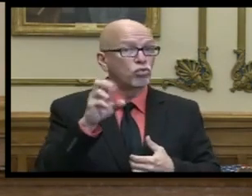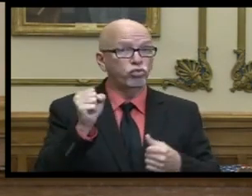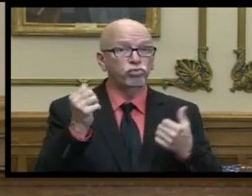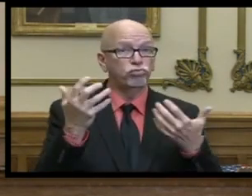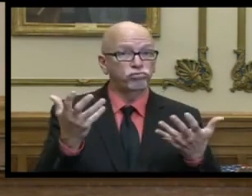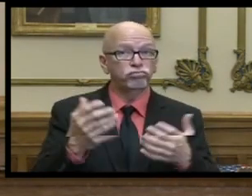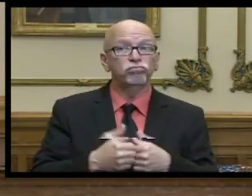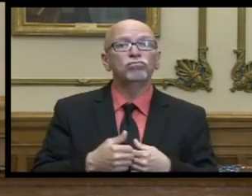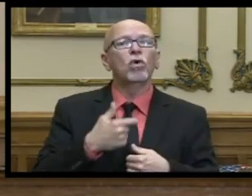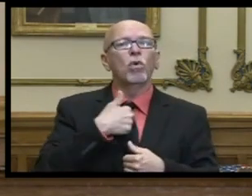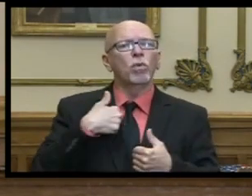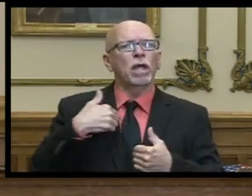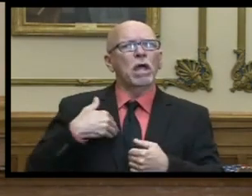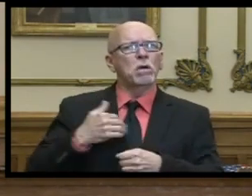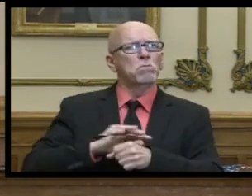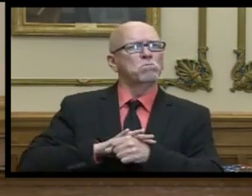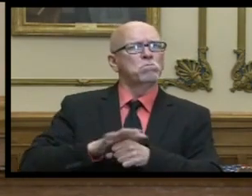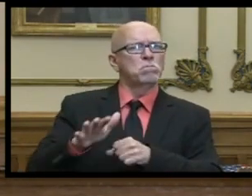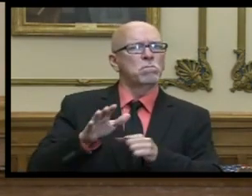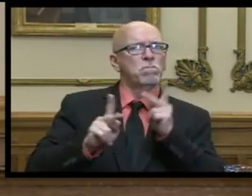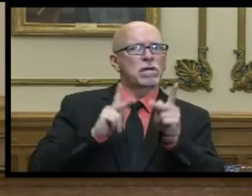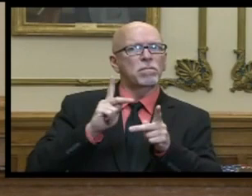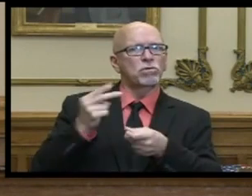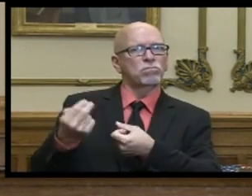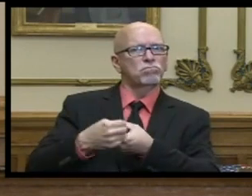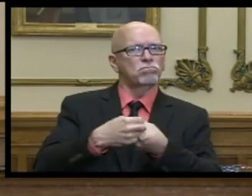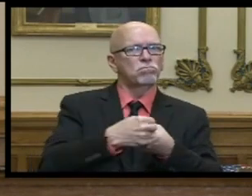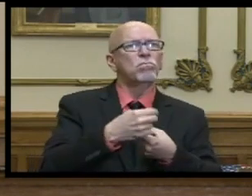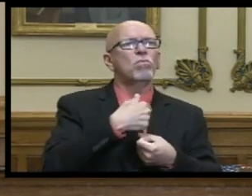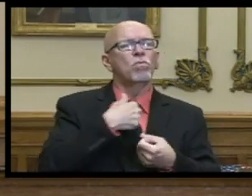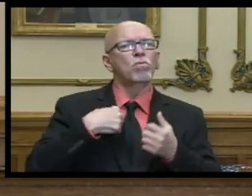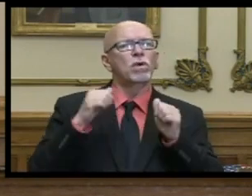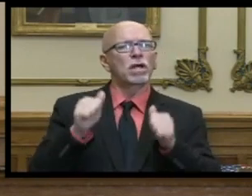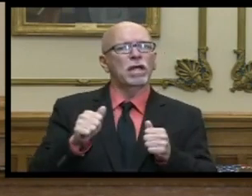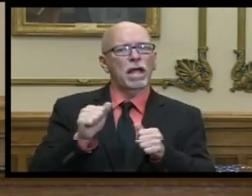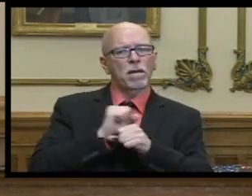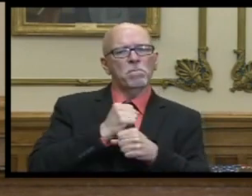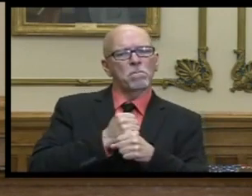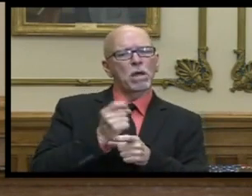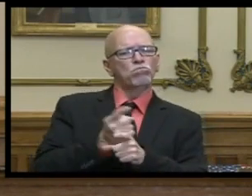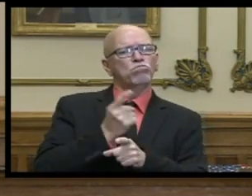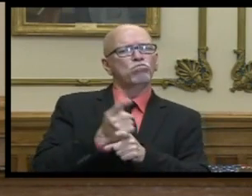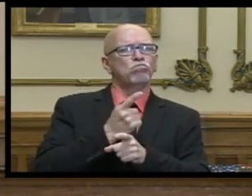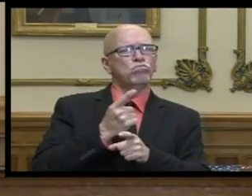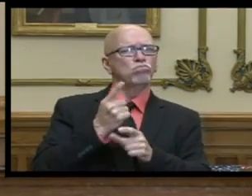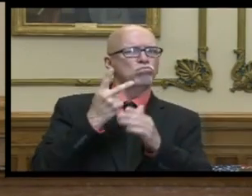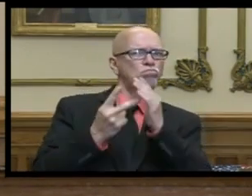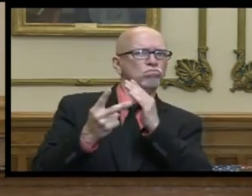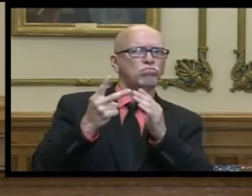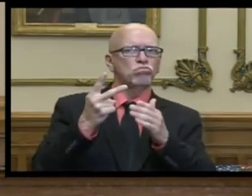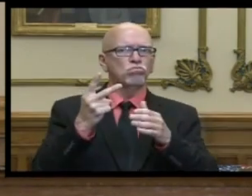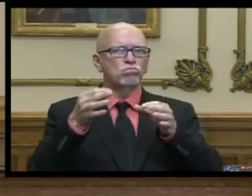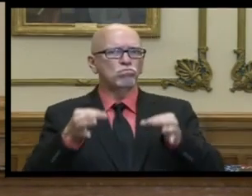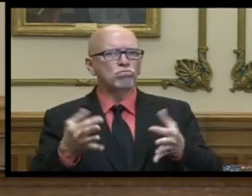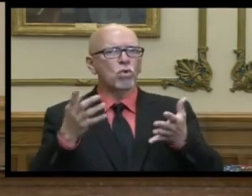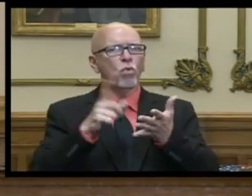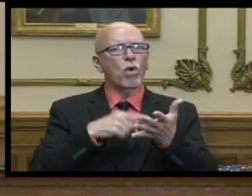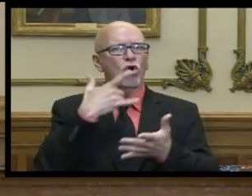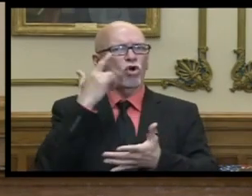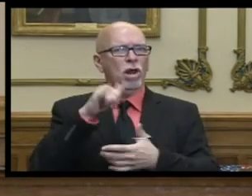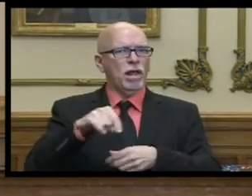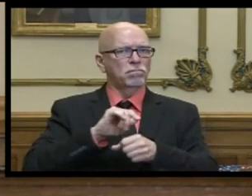that we're able to get a sufficient number of participants to draw some important conclusions about the status of the virus